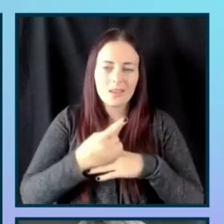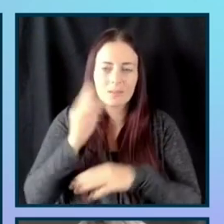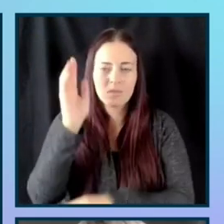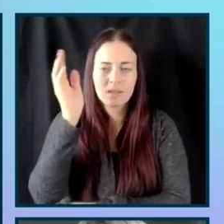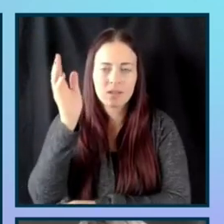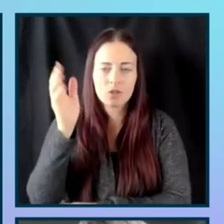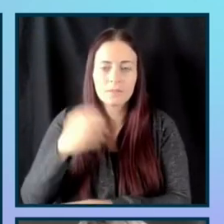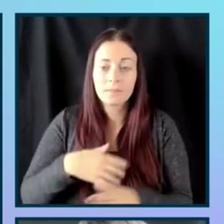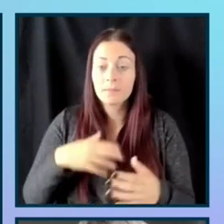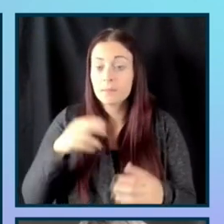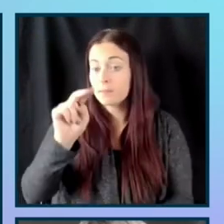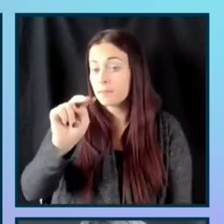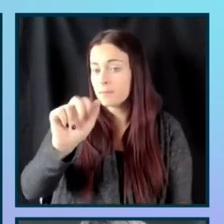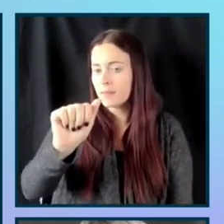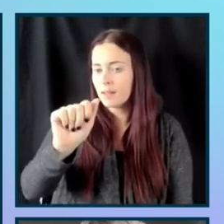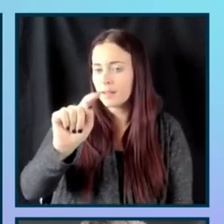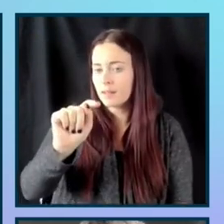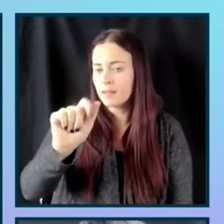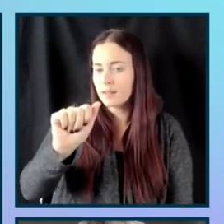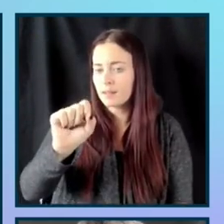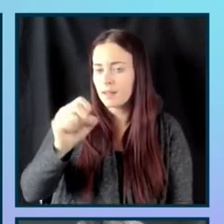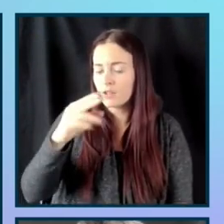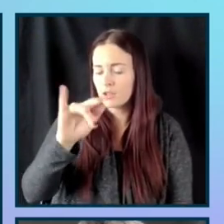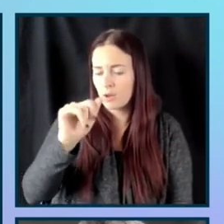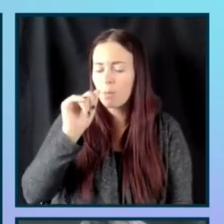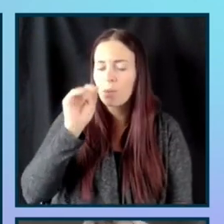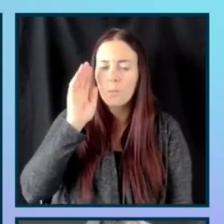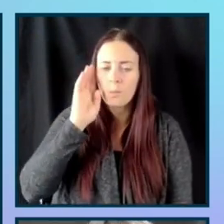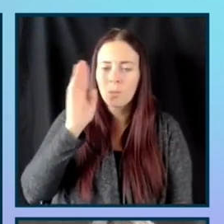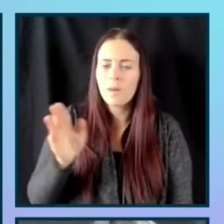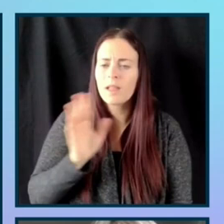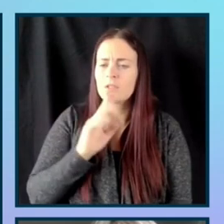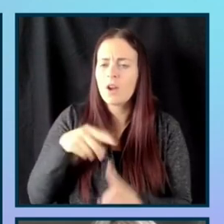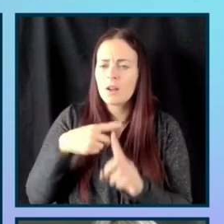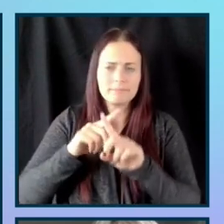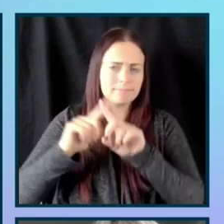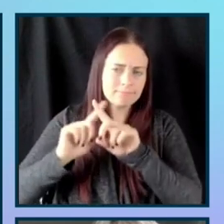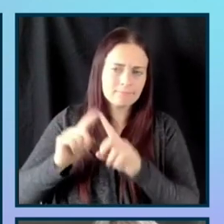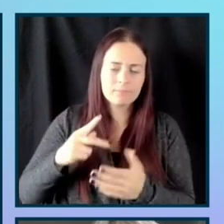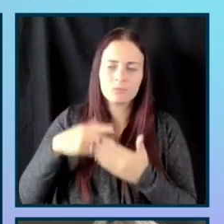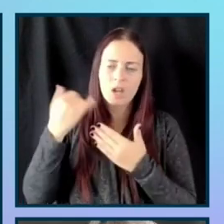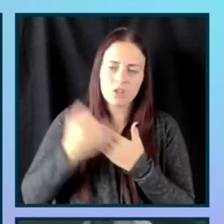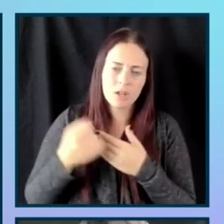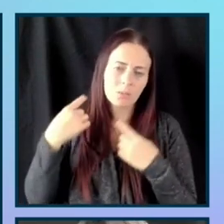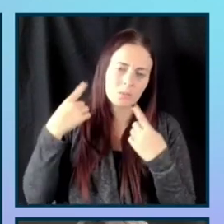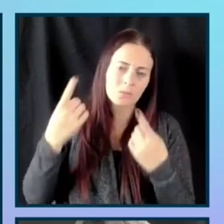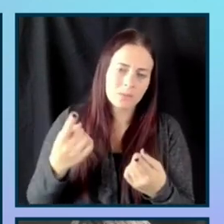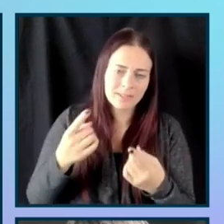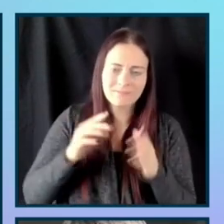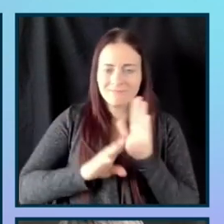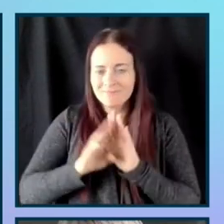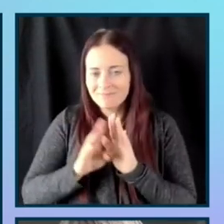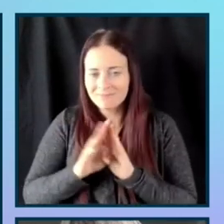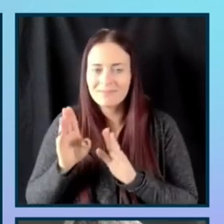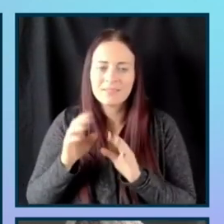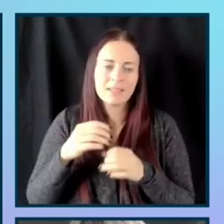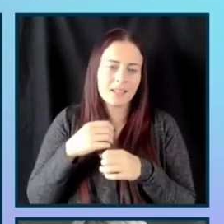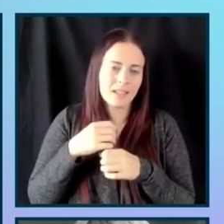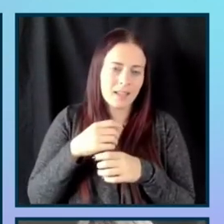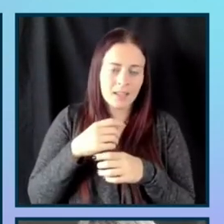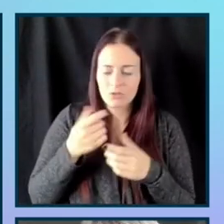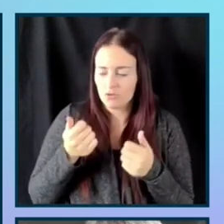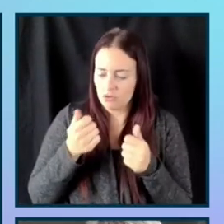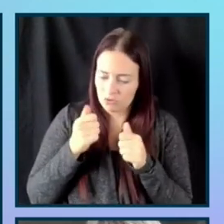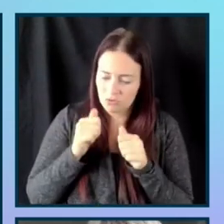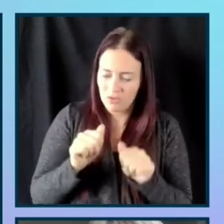Natasha is going to talk about all of the different projects that we've worked on, making those little one incremental increases